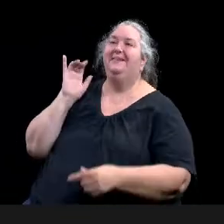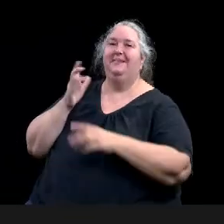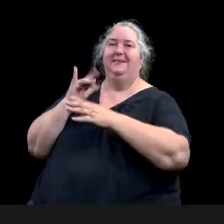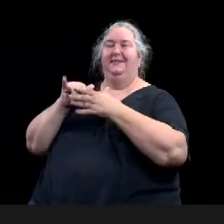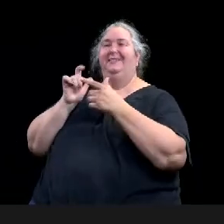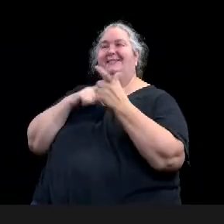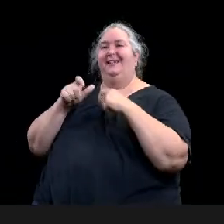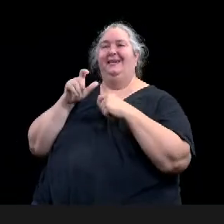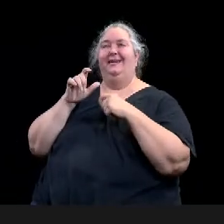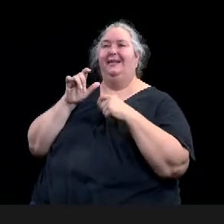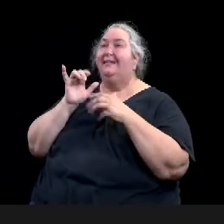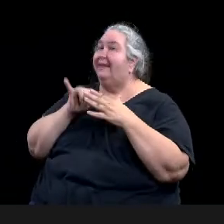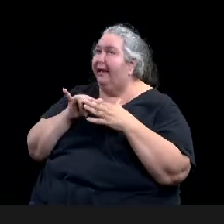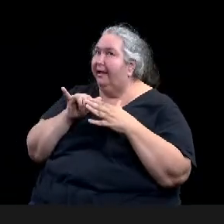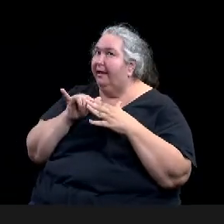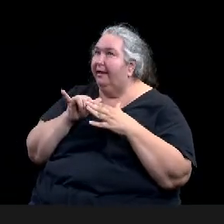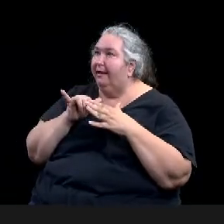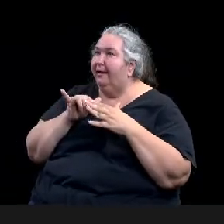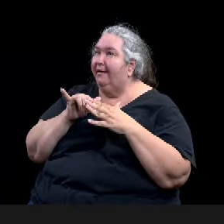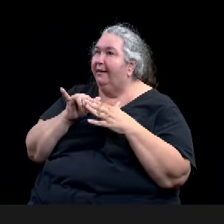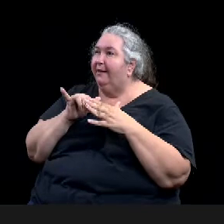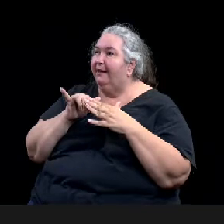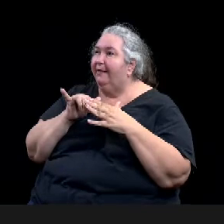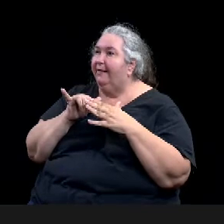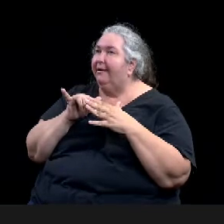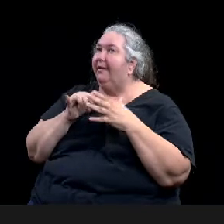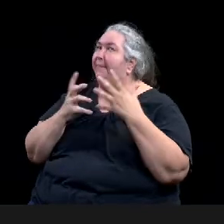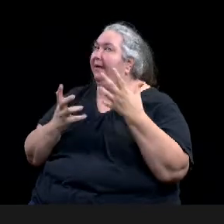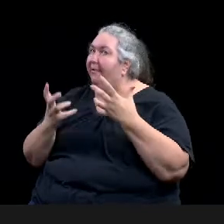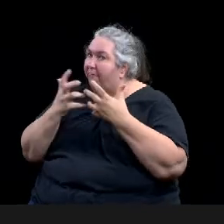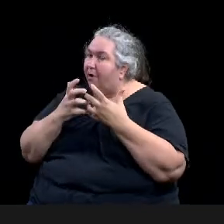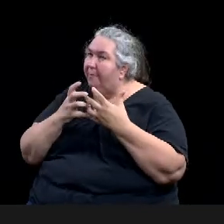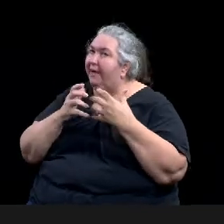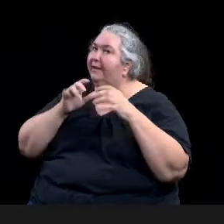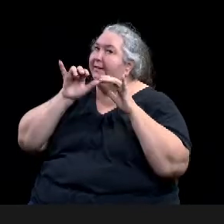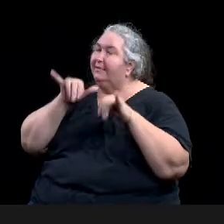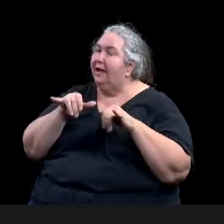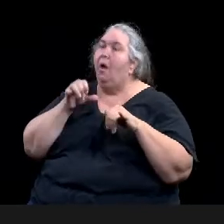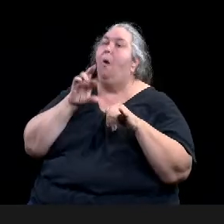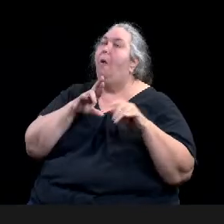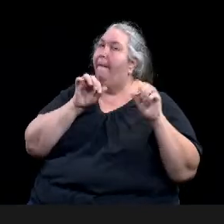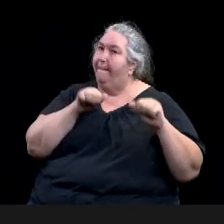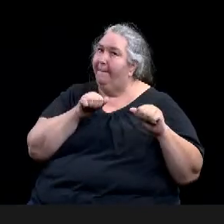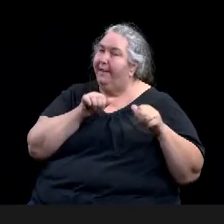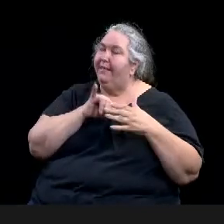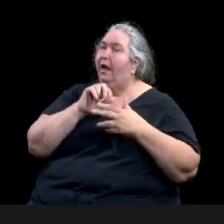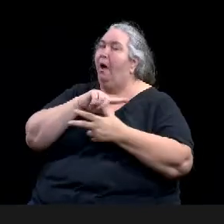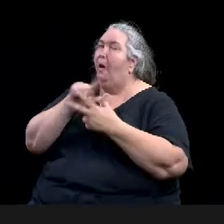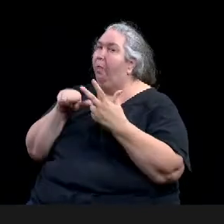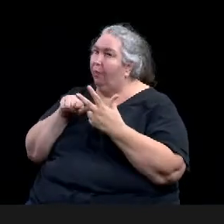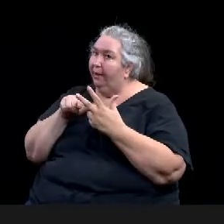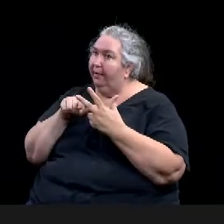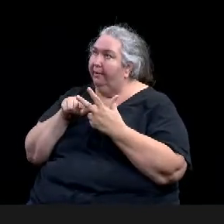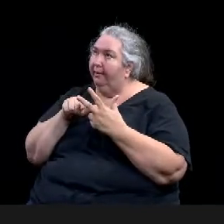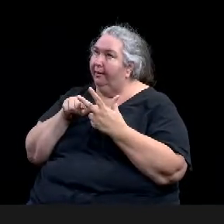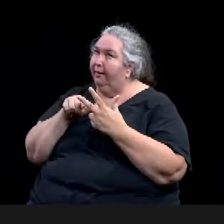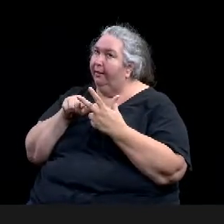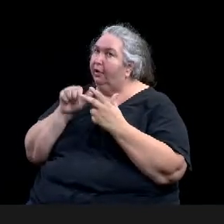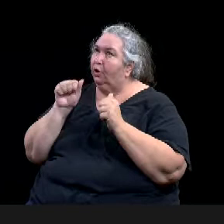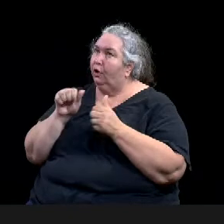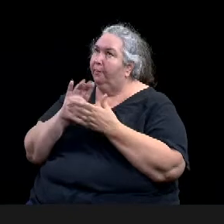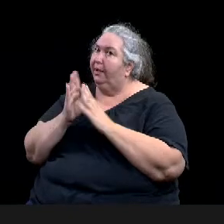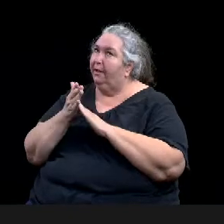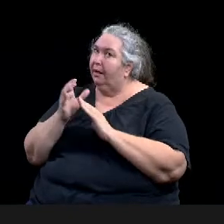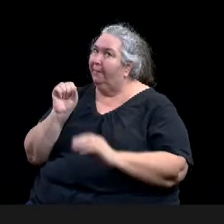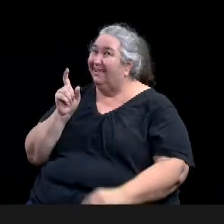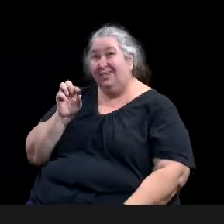of them, one or all three could become STRs. Correct. that the O3 would, um, allow them to be single